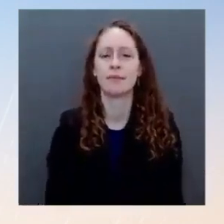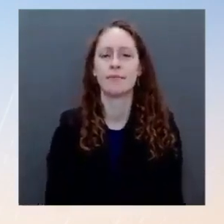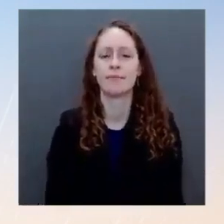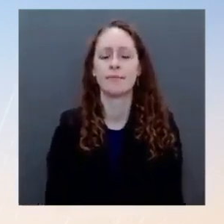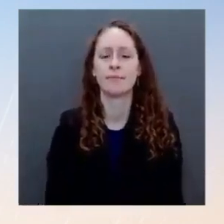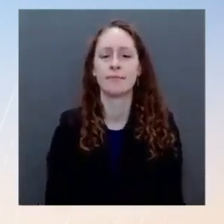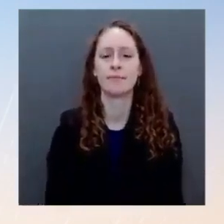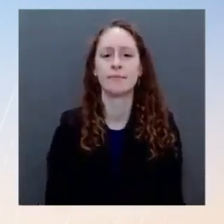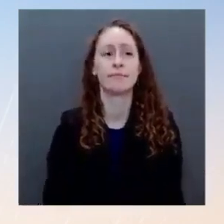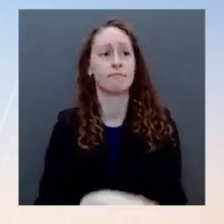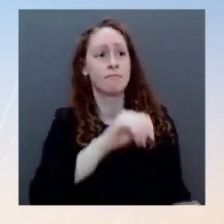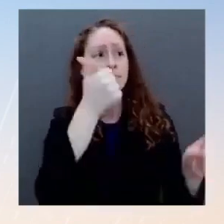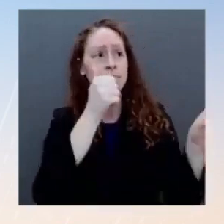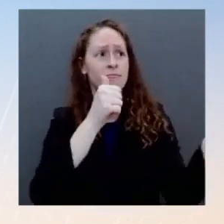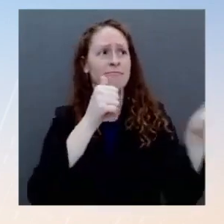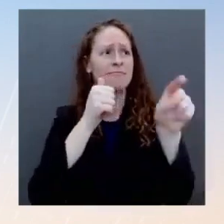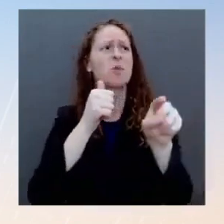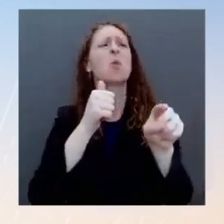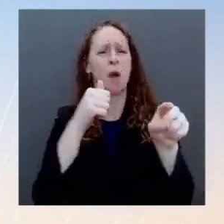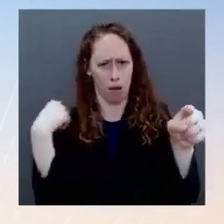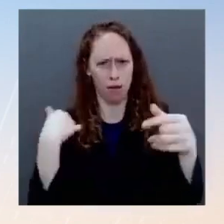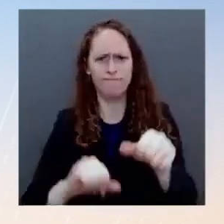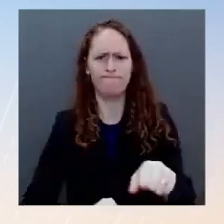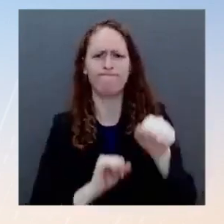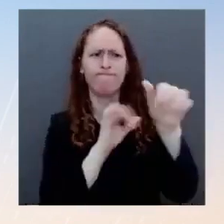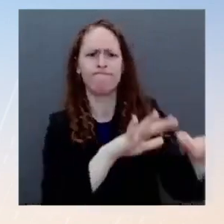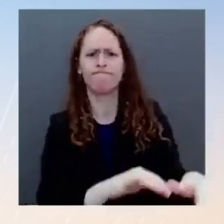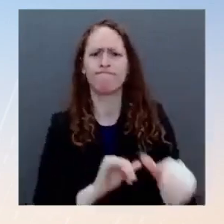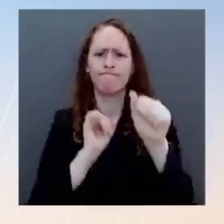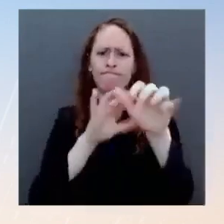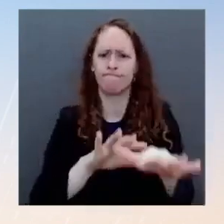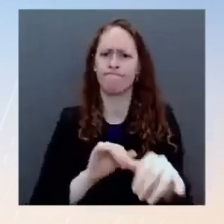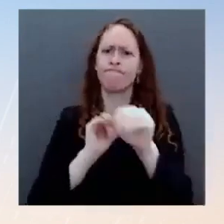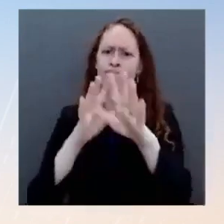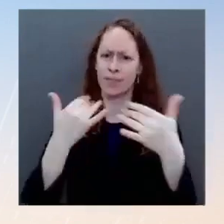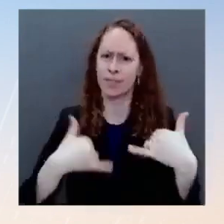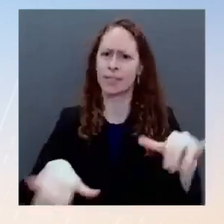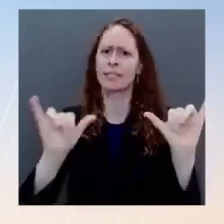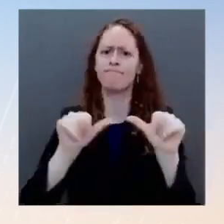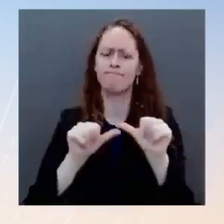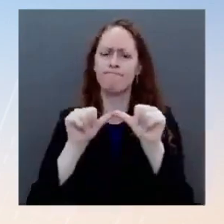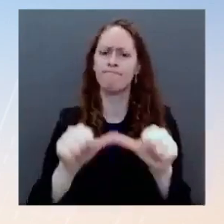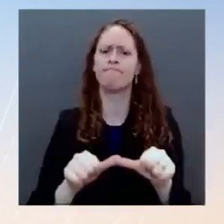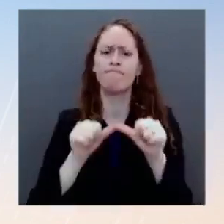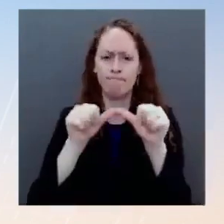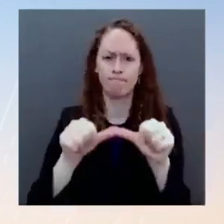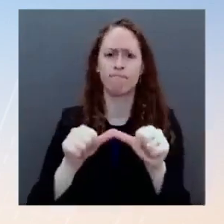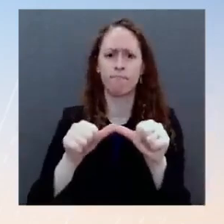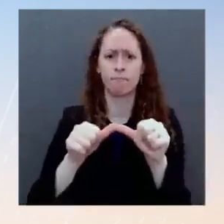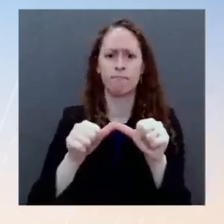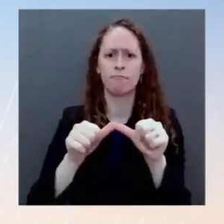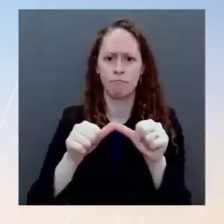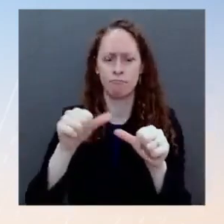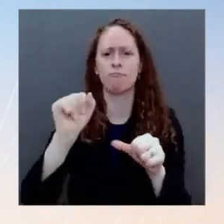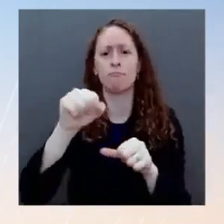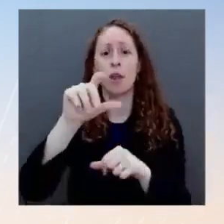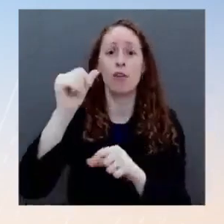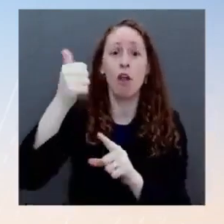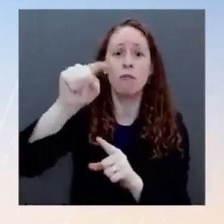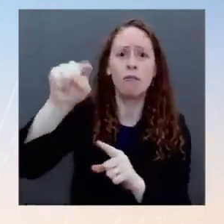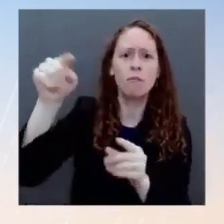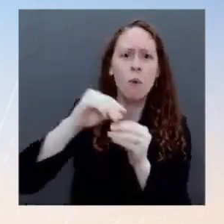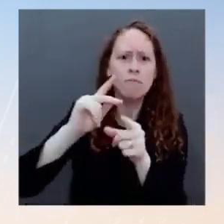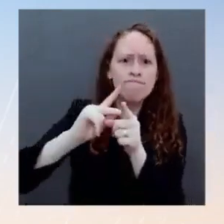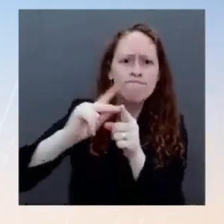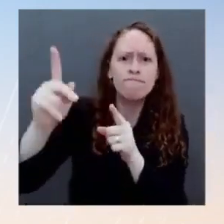countless other professionals keep our hospitals running. Patient transporters, food workers, and cleaning staff are